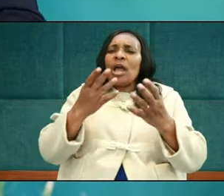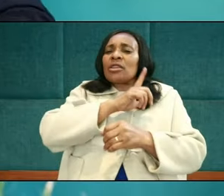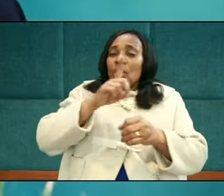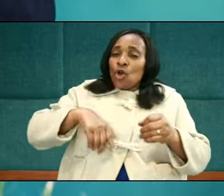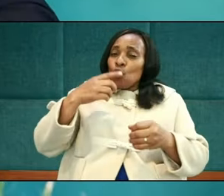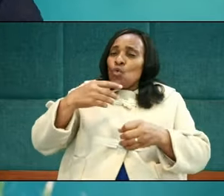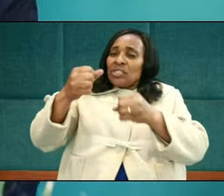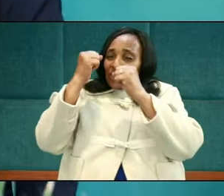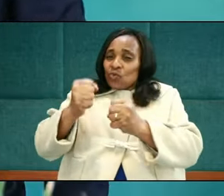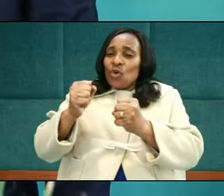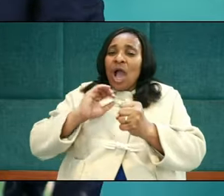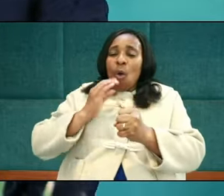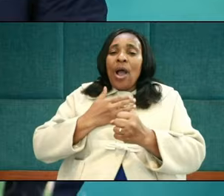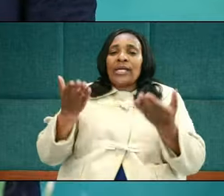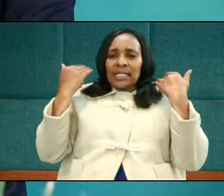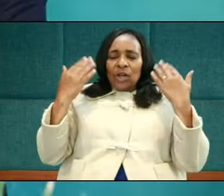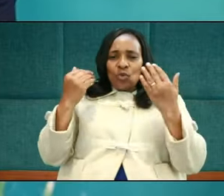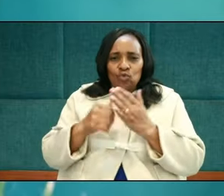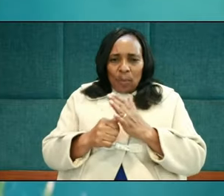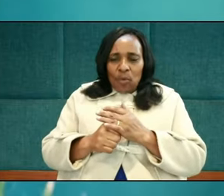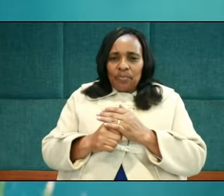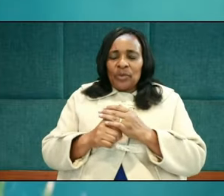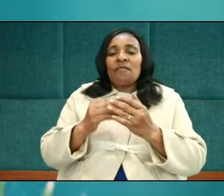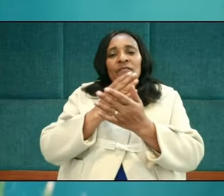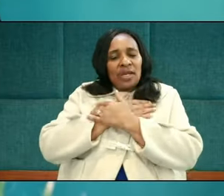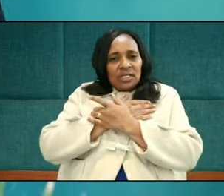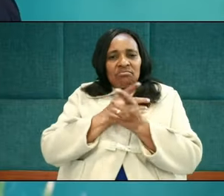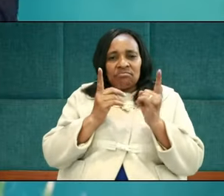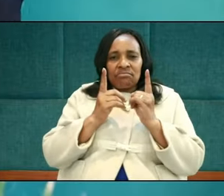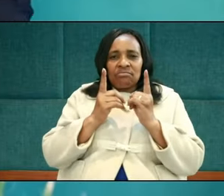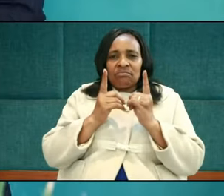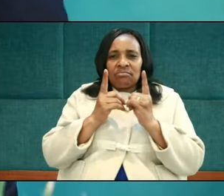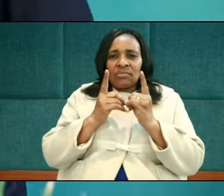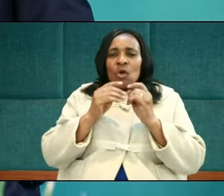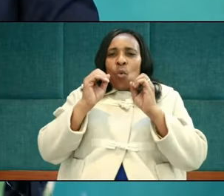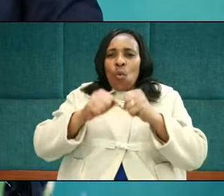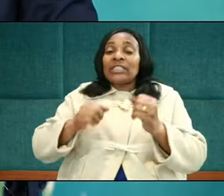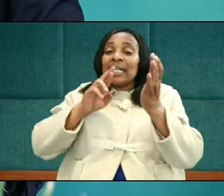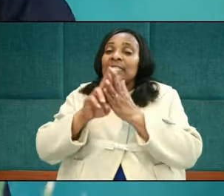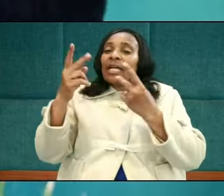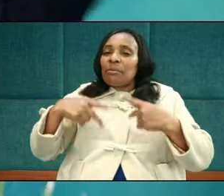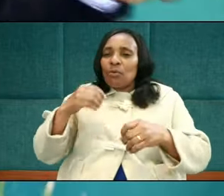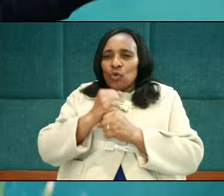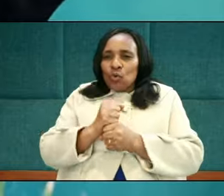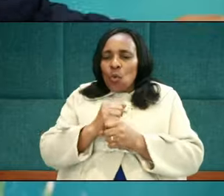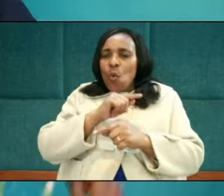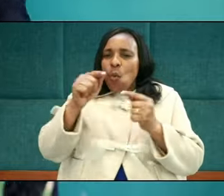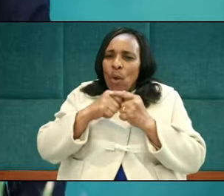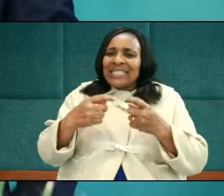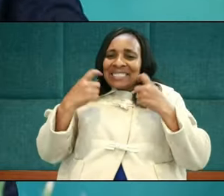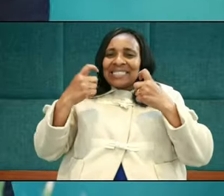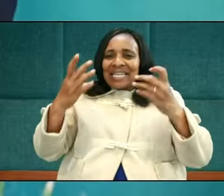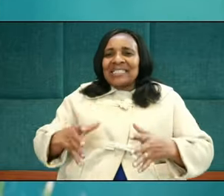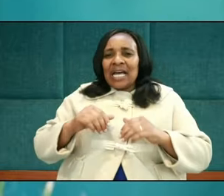stronghold in time of trouble. friends, then what should the righteous do when the wicked are